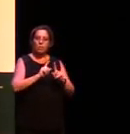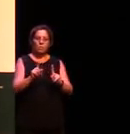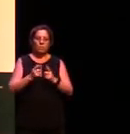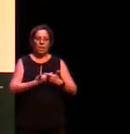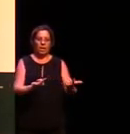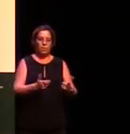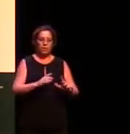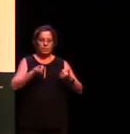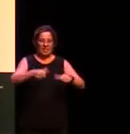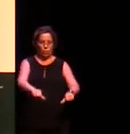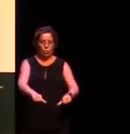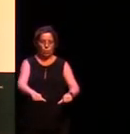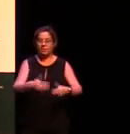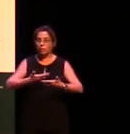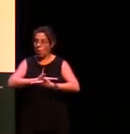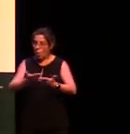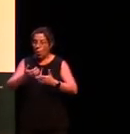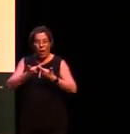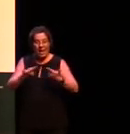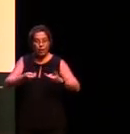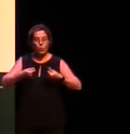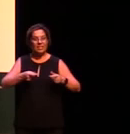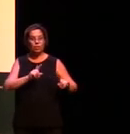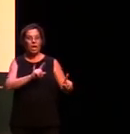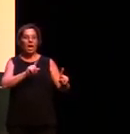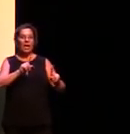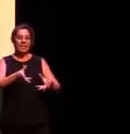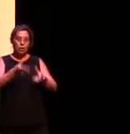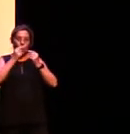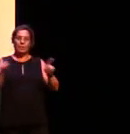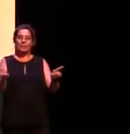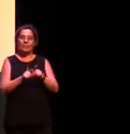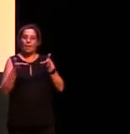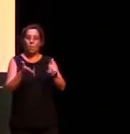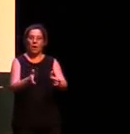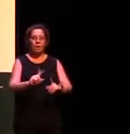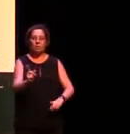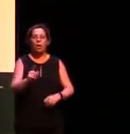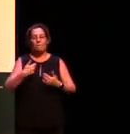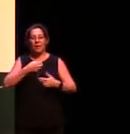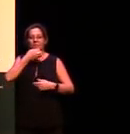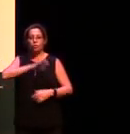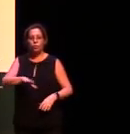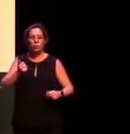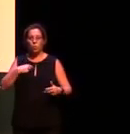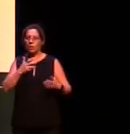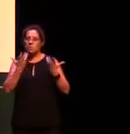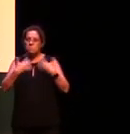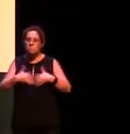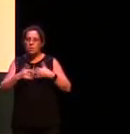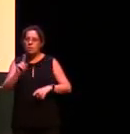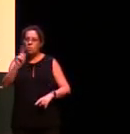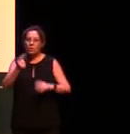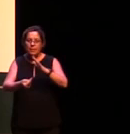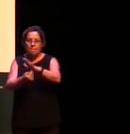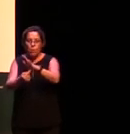languages are not all learned the same way but instead children work out what the important bits are of the language and they learn those because that's what matters for